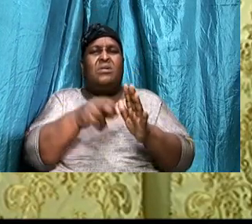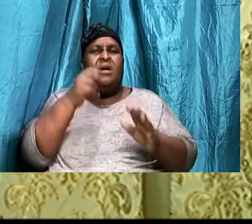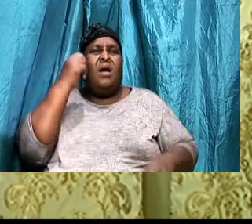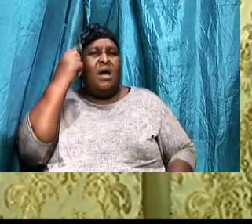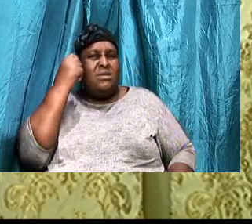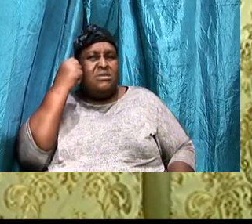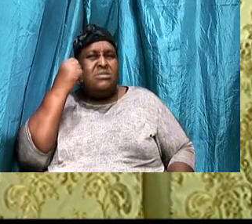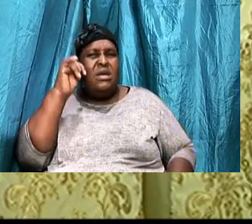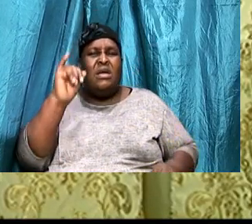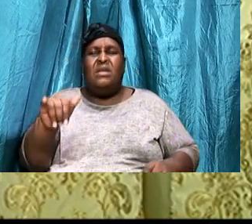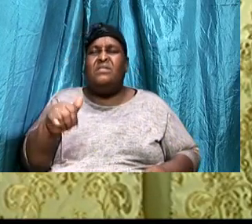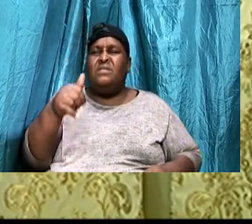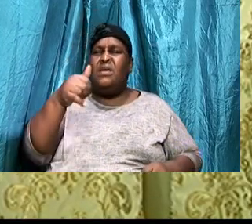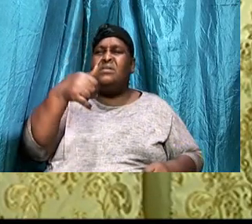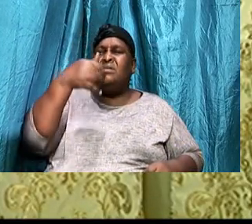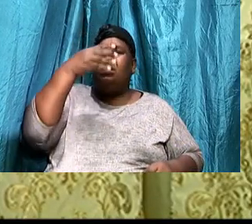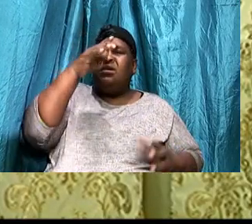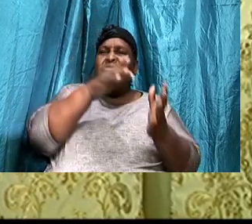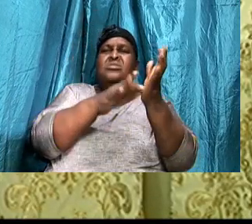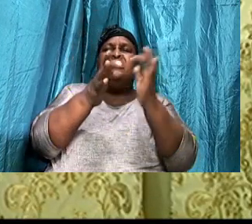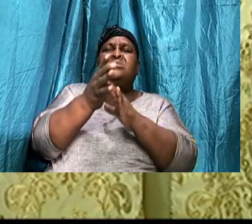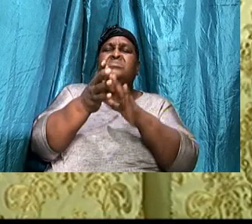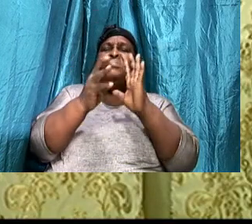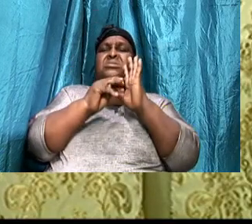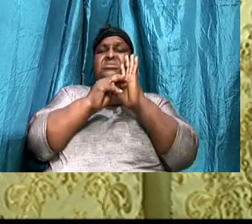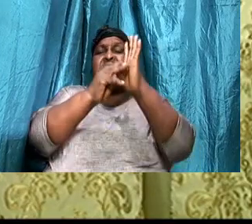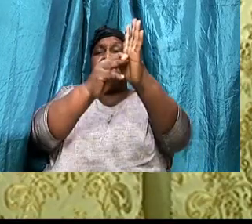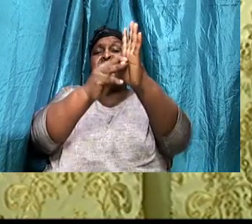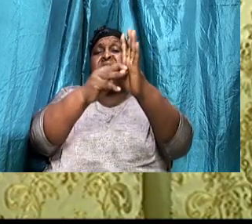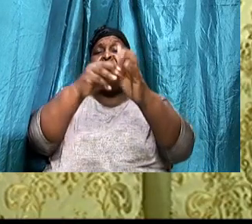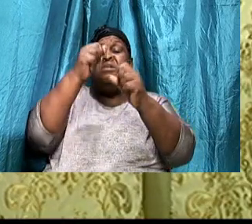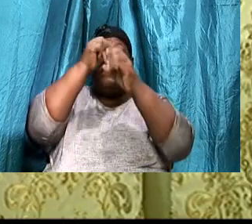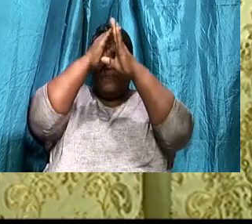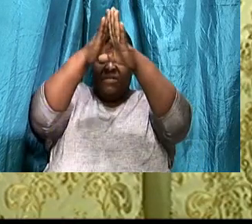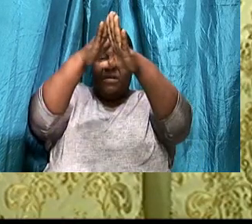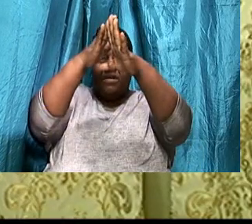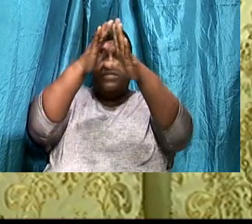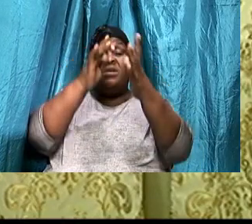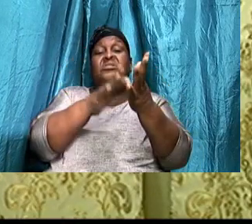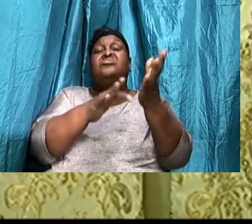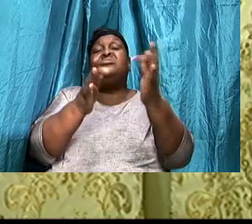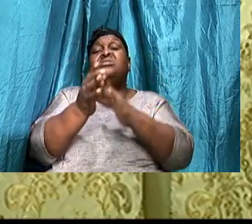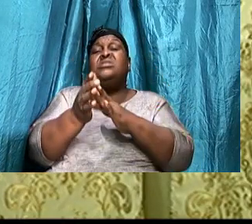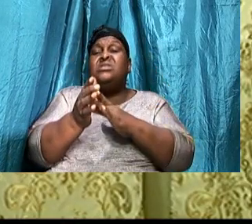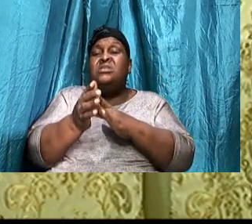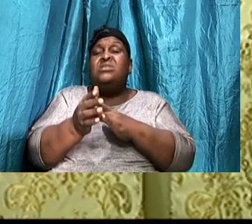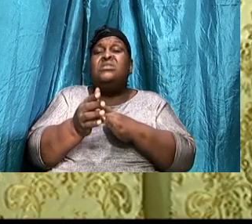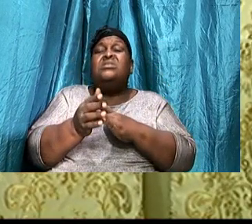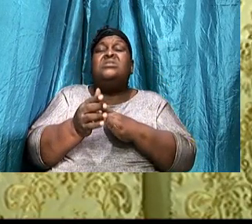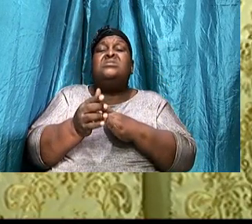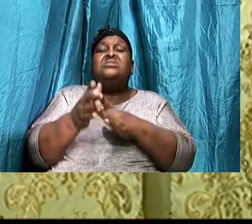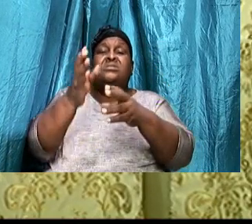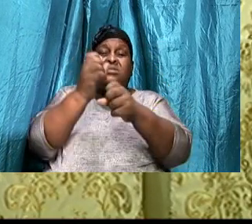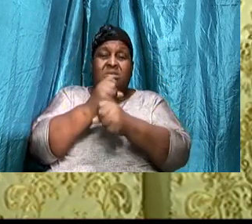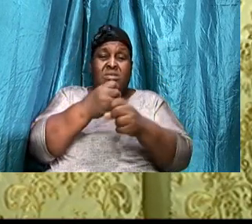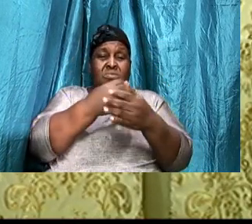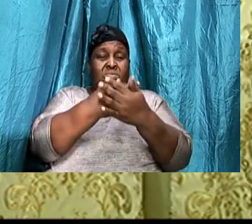Was the manifestation, Of the Father, So Jesus, Bore the righteousness, Of God,